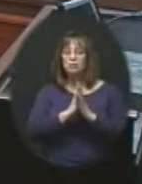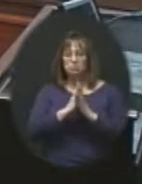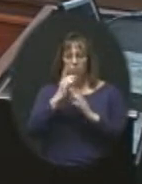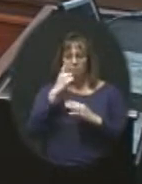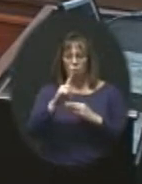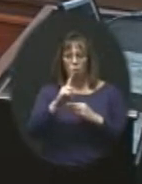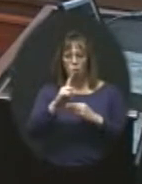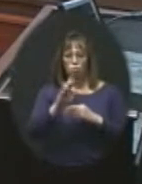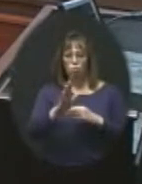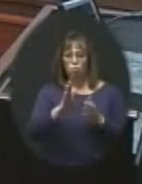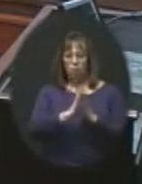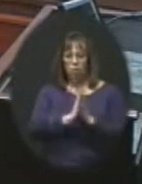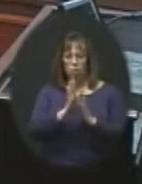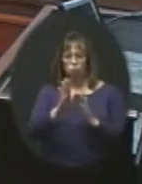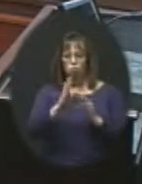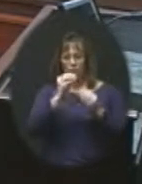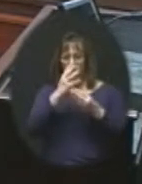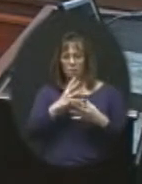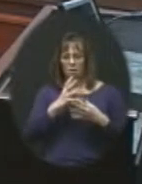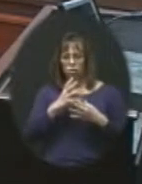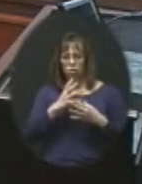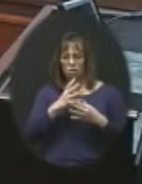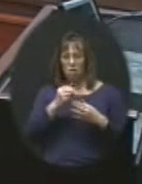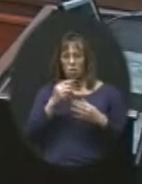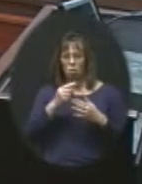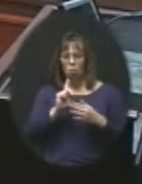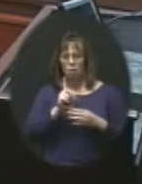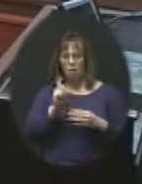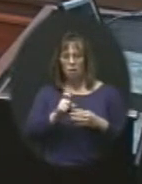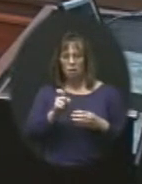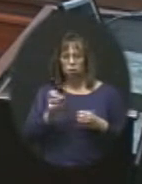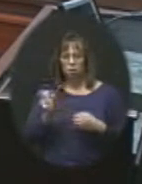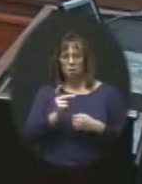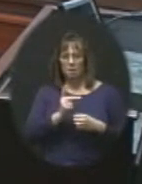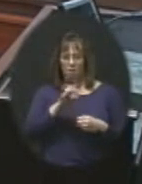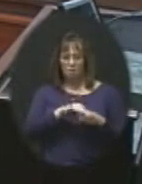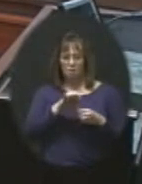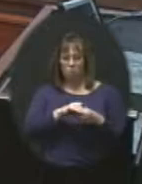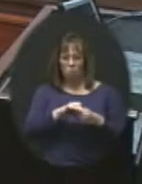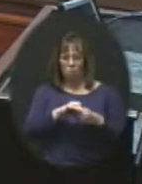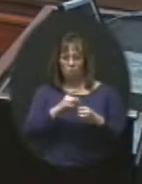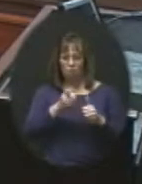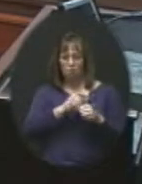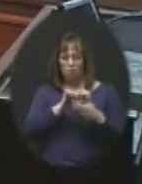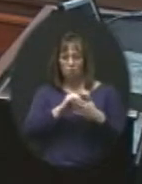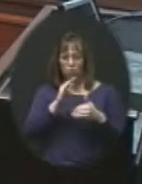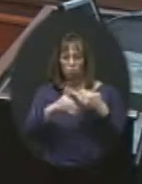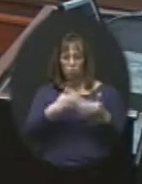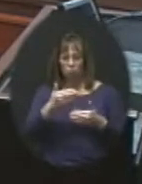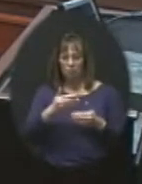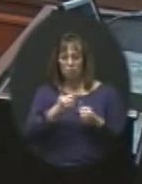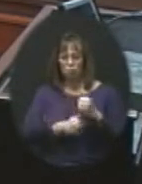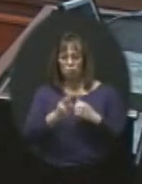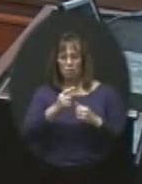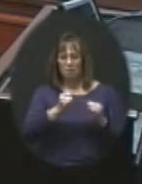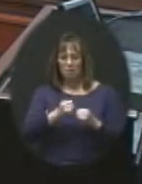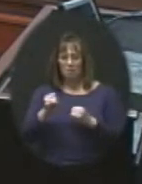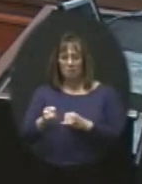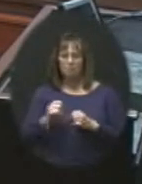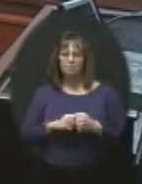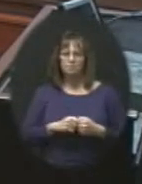request your information coming back and where I need to come back and vote for from that standpoint. We'll go through each one of these motions independently.